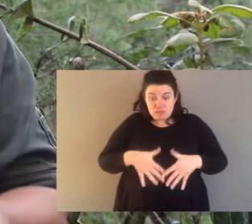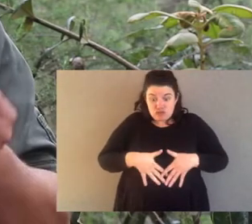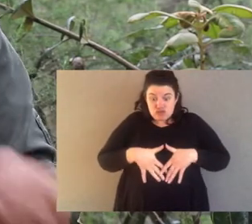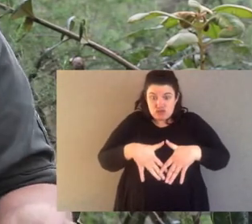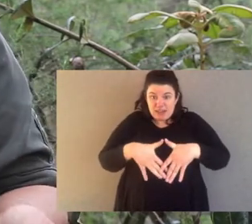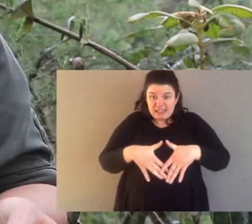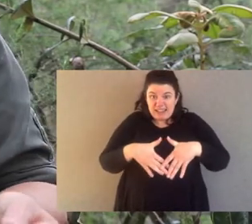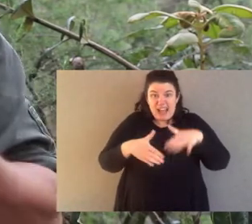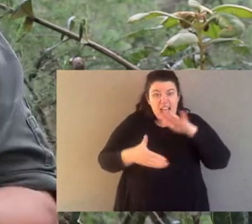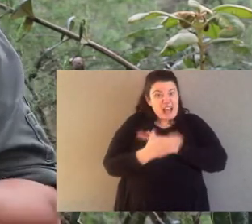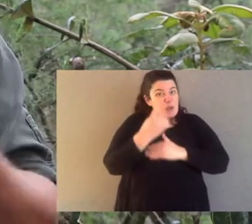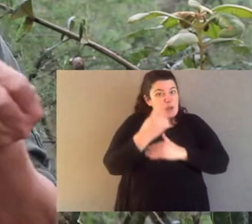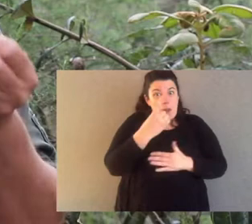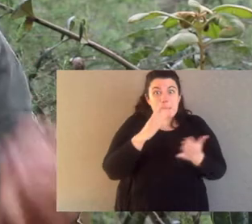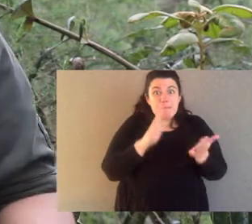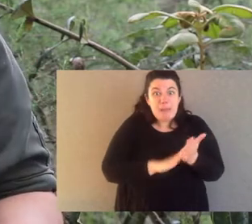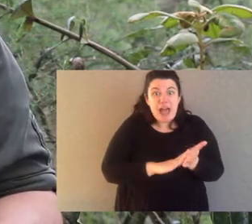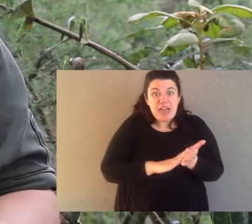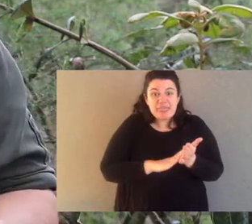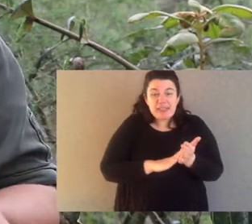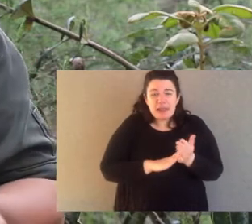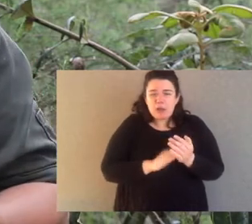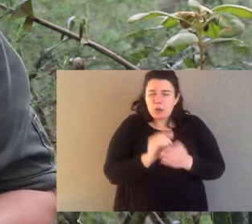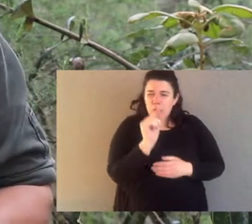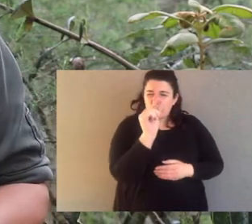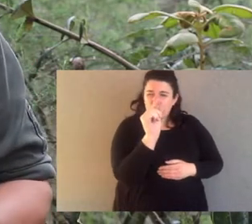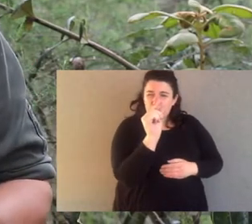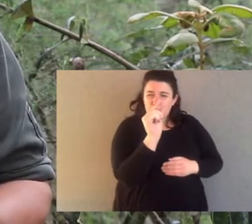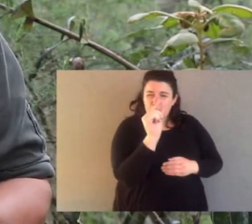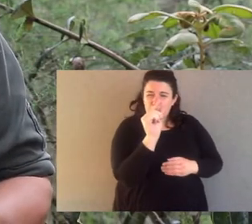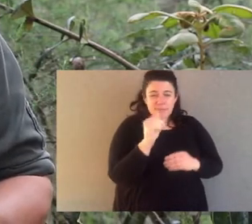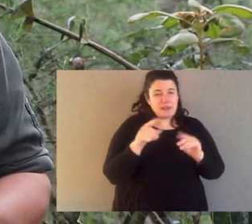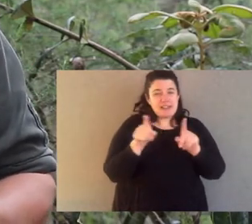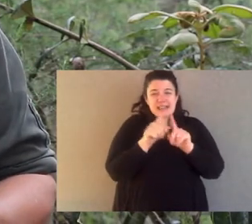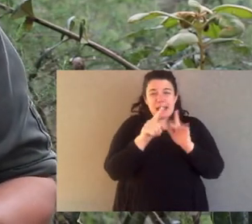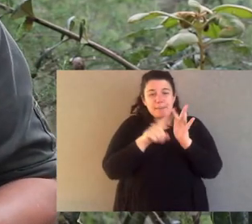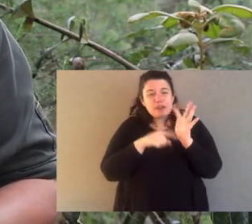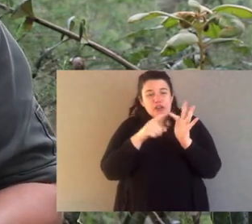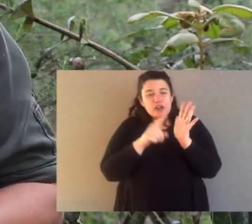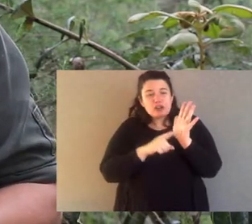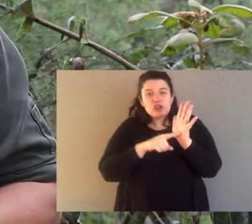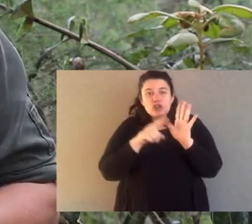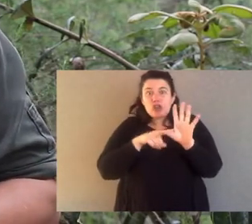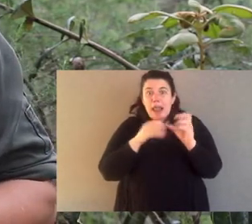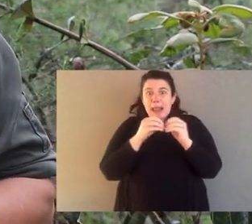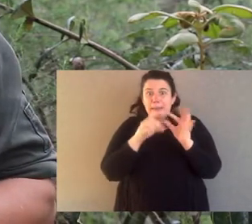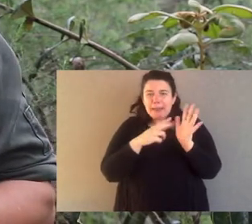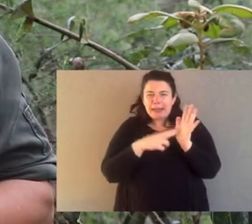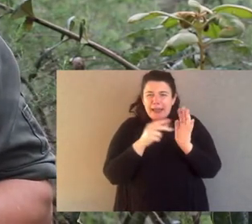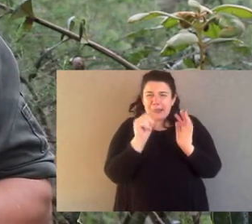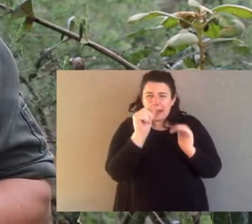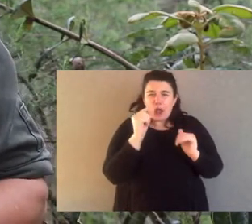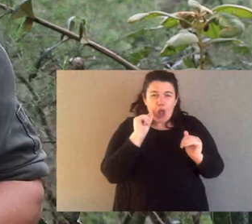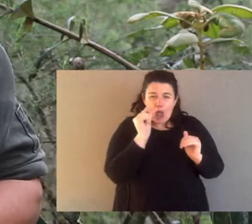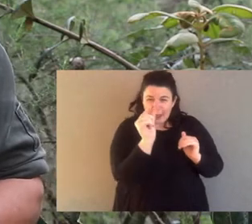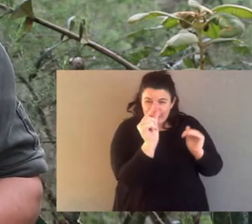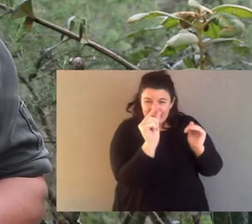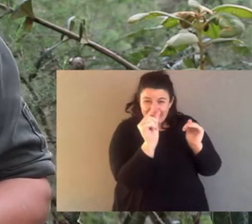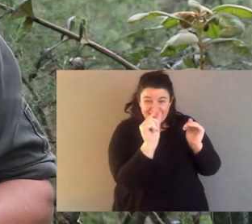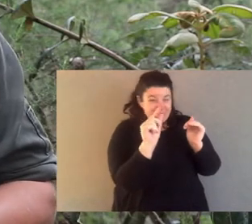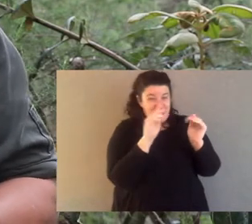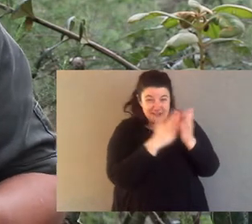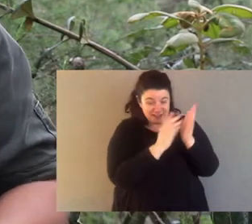for less than a month. That's right, less than 30 days. And she gives birth to a tiny little potteroo, the size of a jelly bean, even